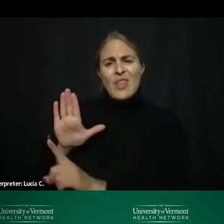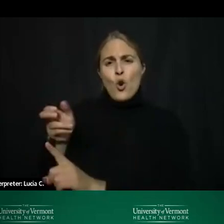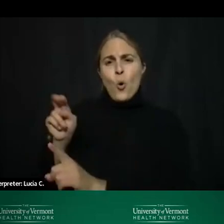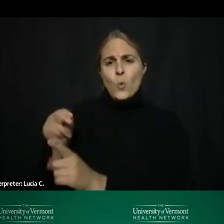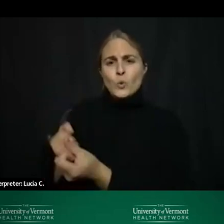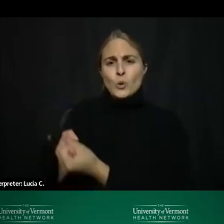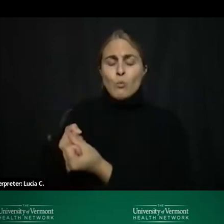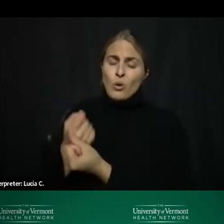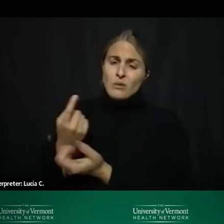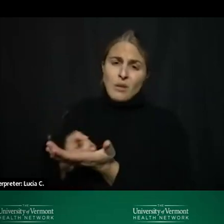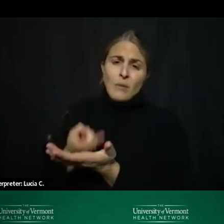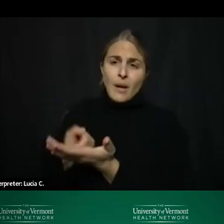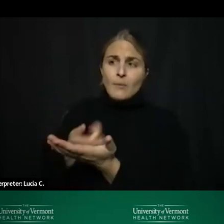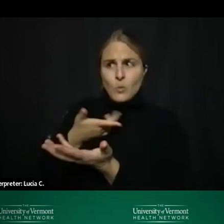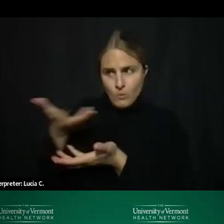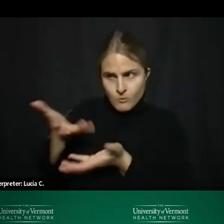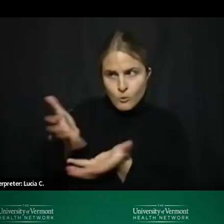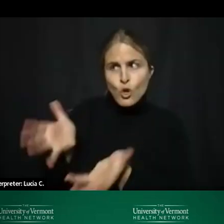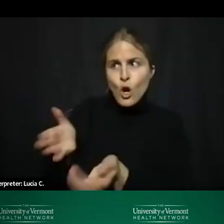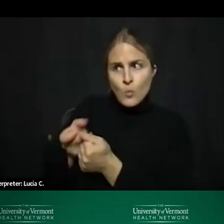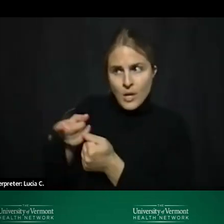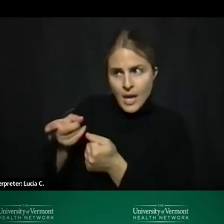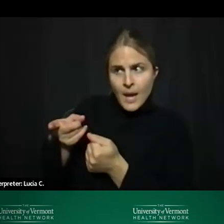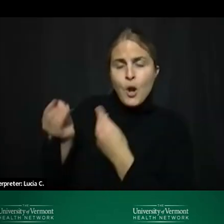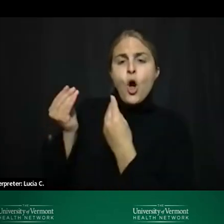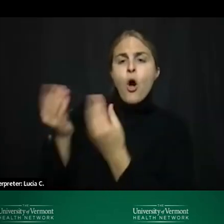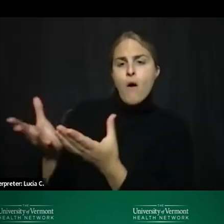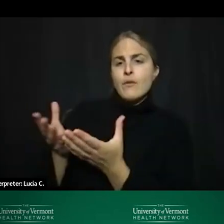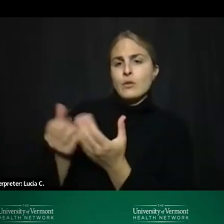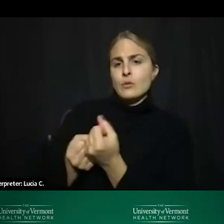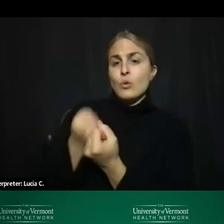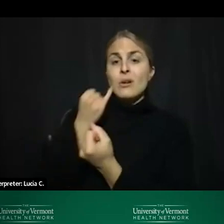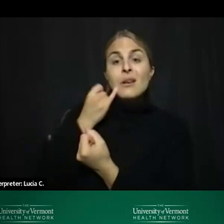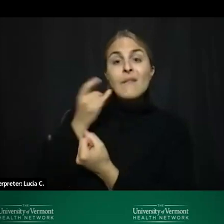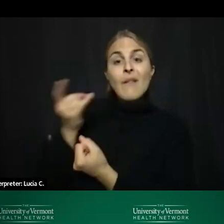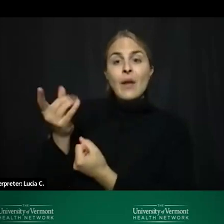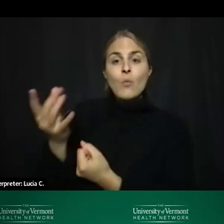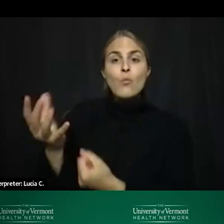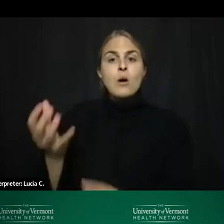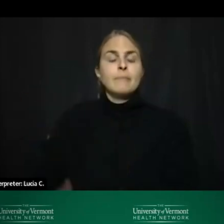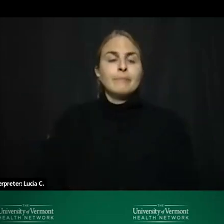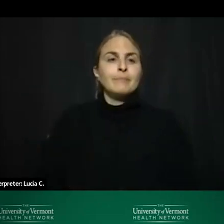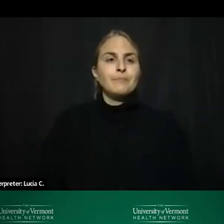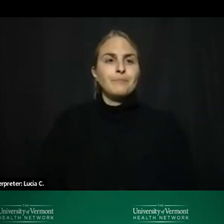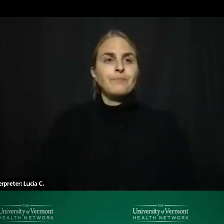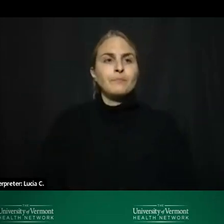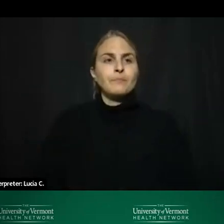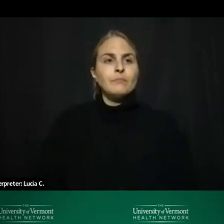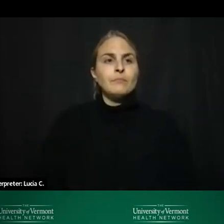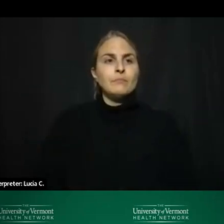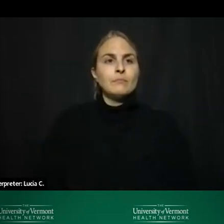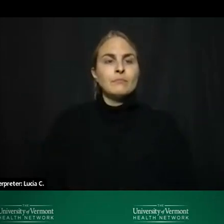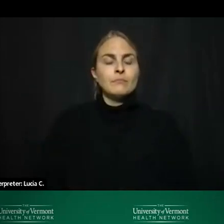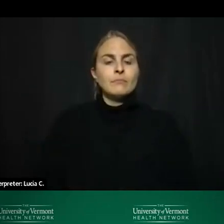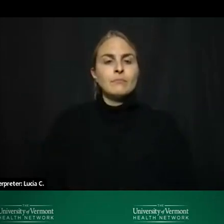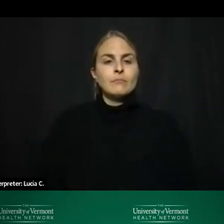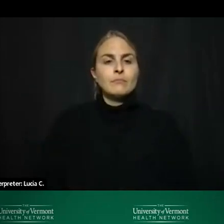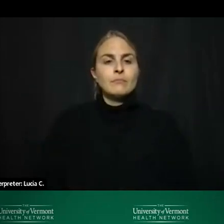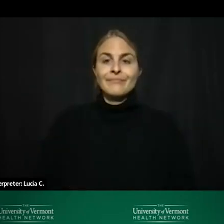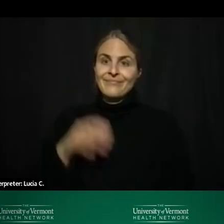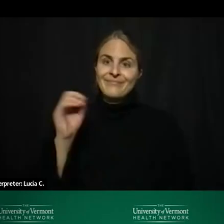absolutely be engaging that person and offering that if it's desired okay